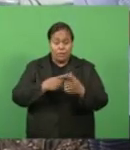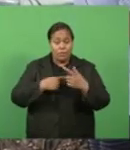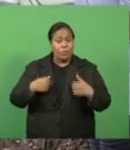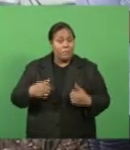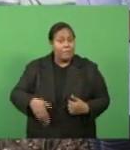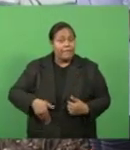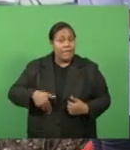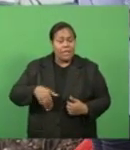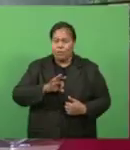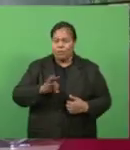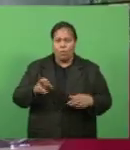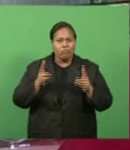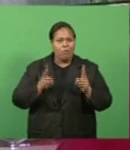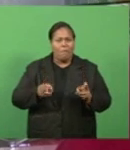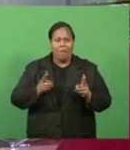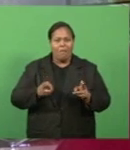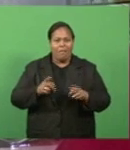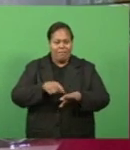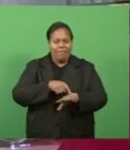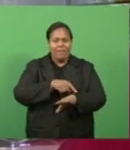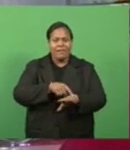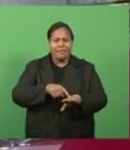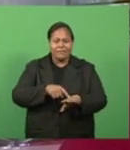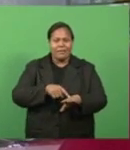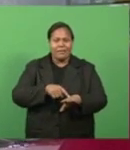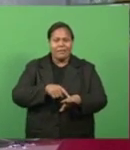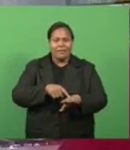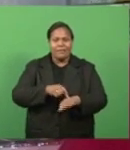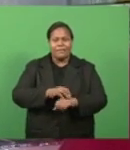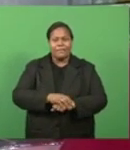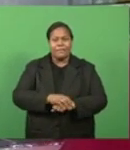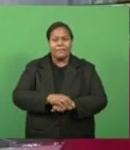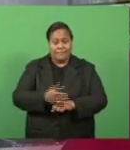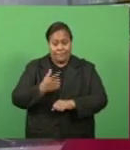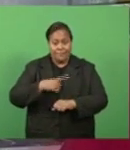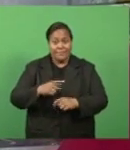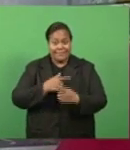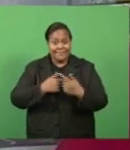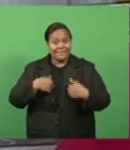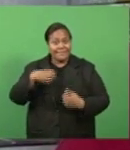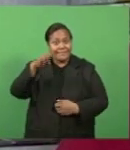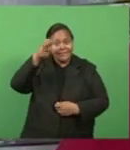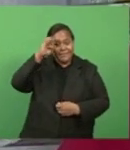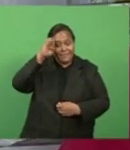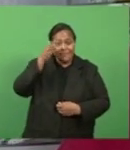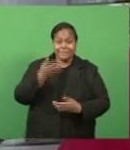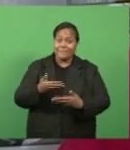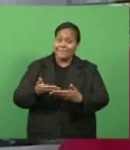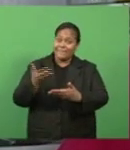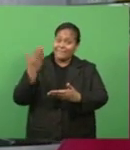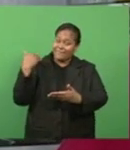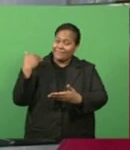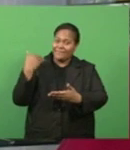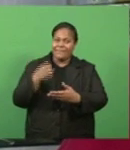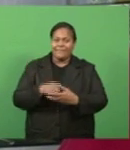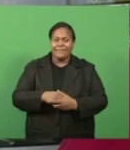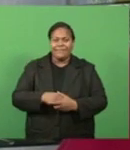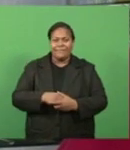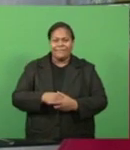not a normal Easter because what we were expecting before, we are not